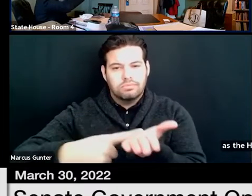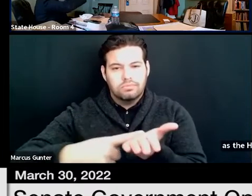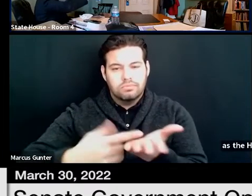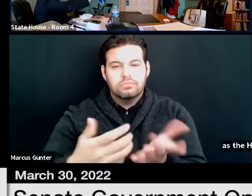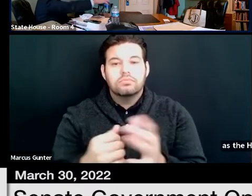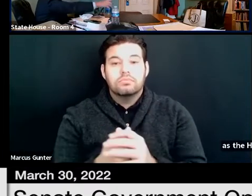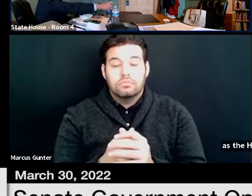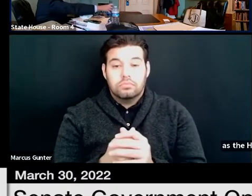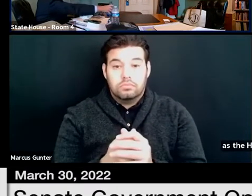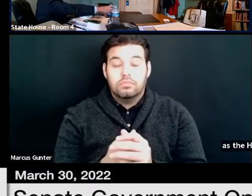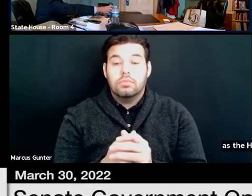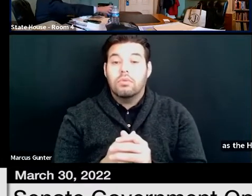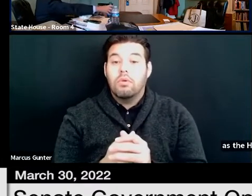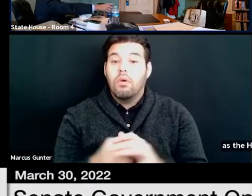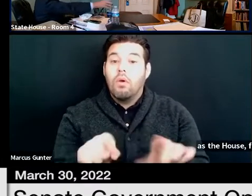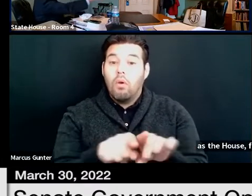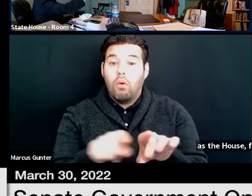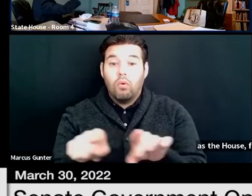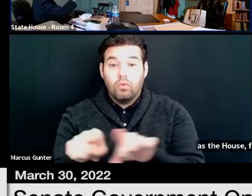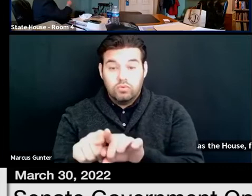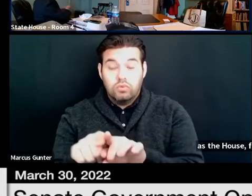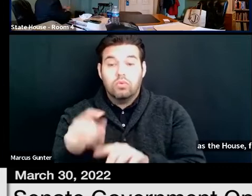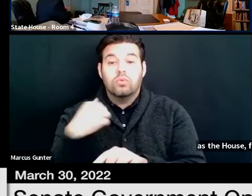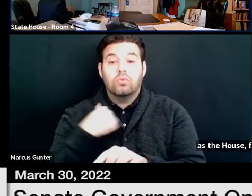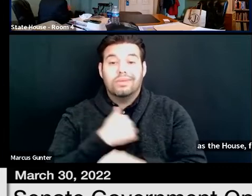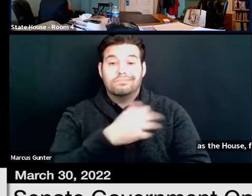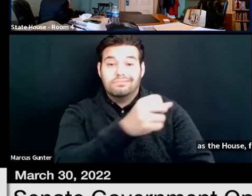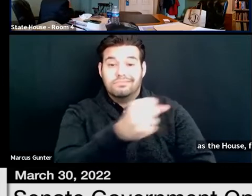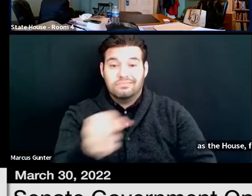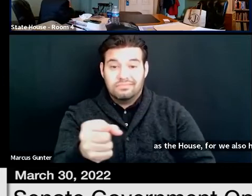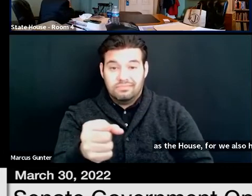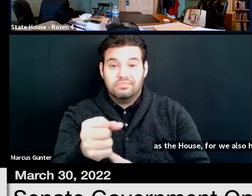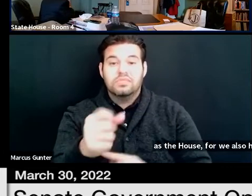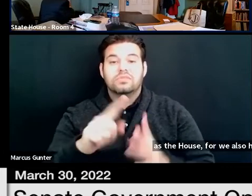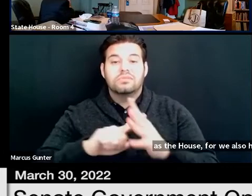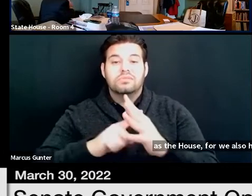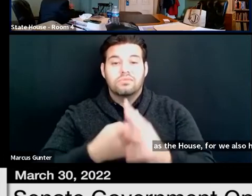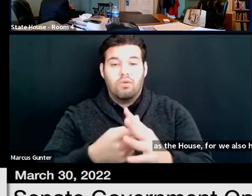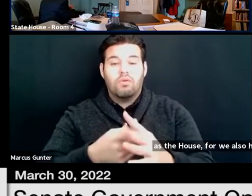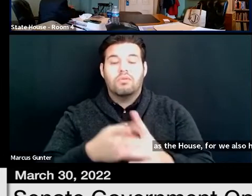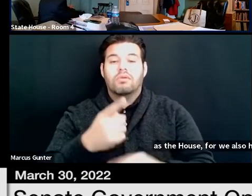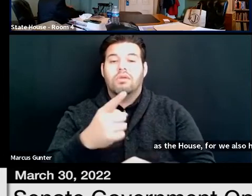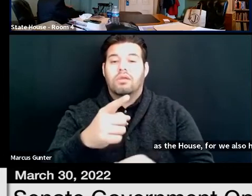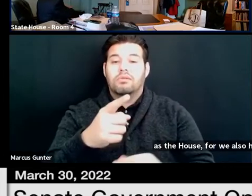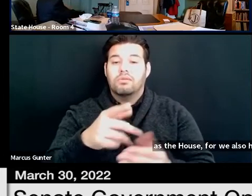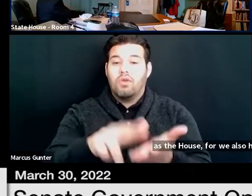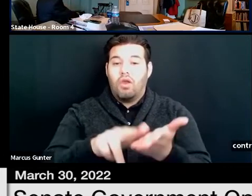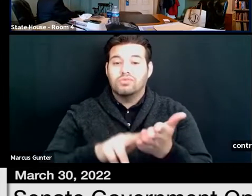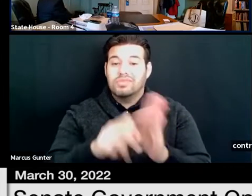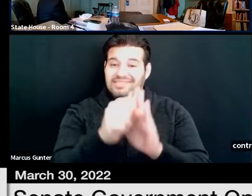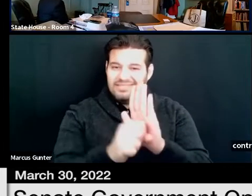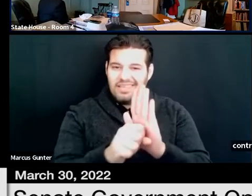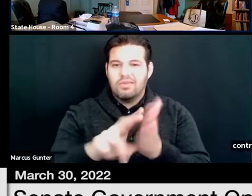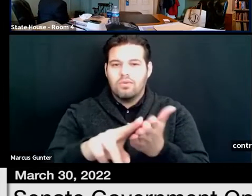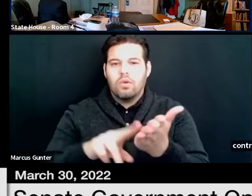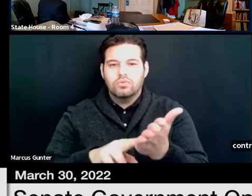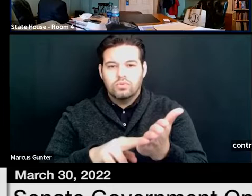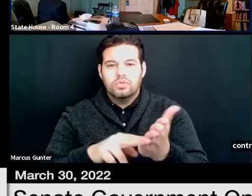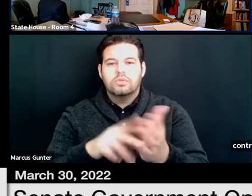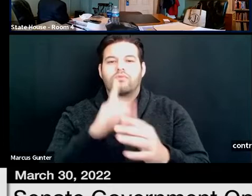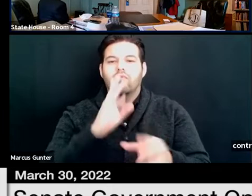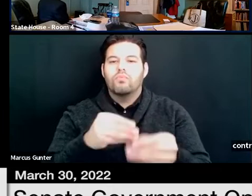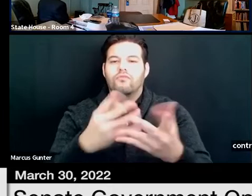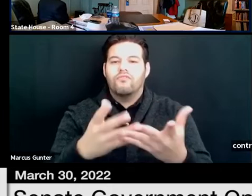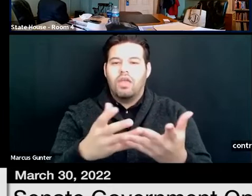We also have enlisted a current state contract to provide captioning. It's through a state